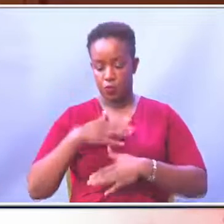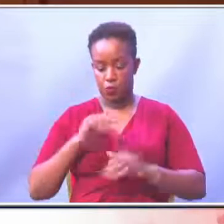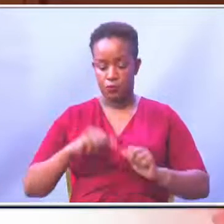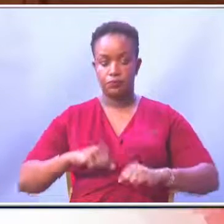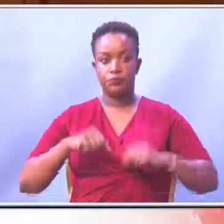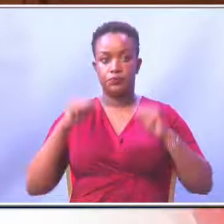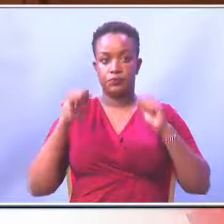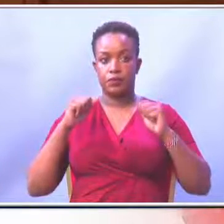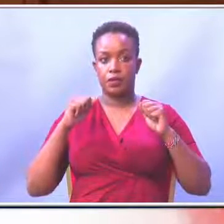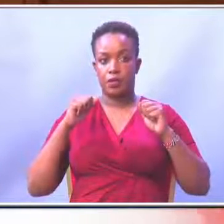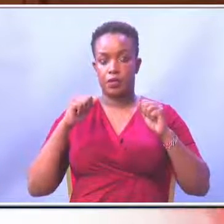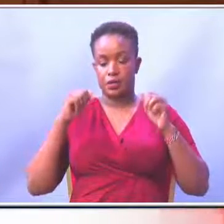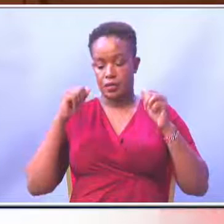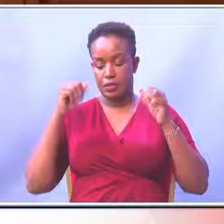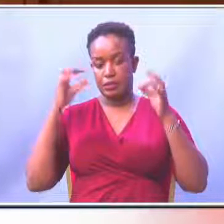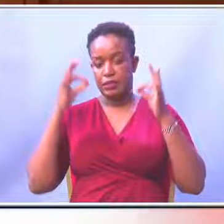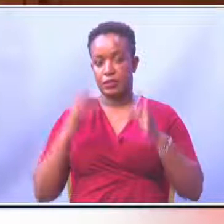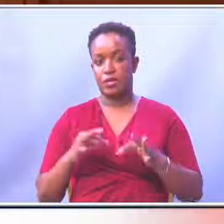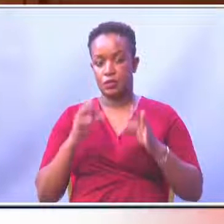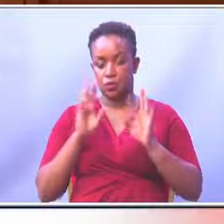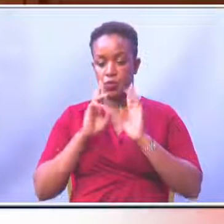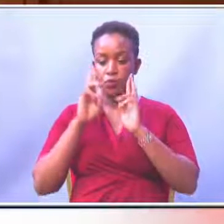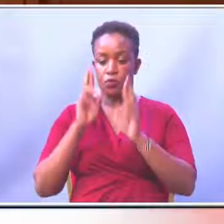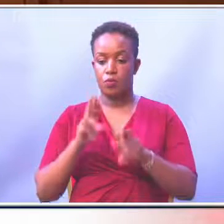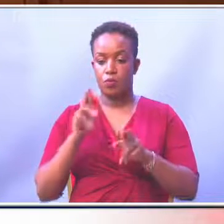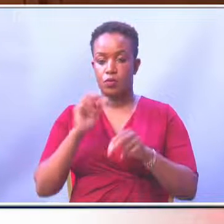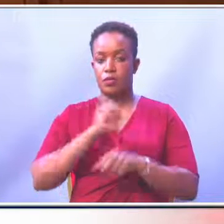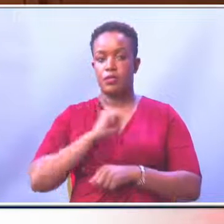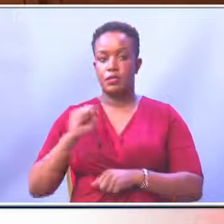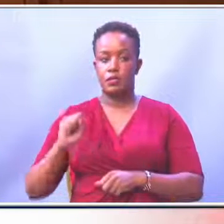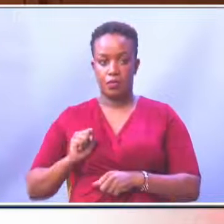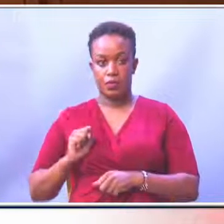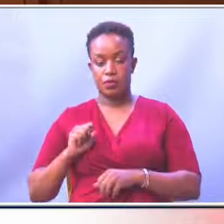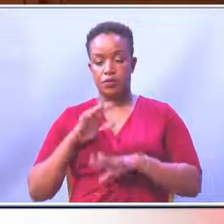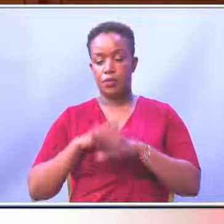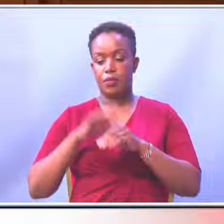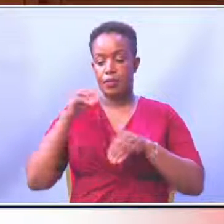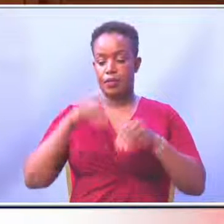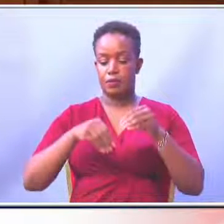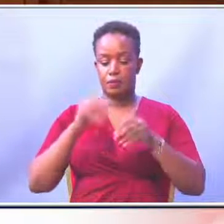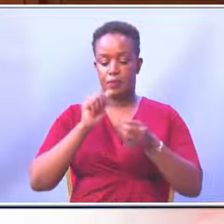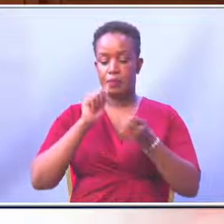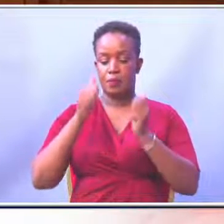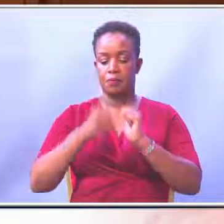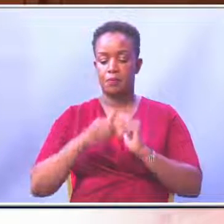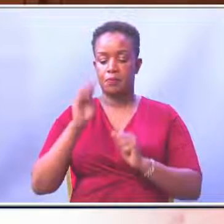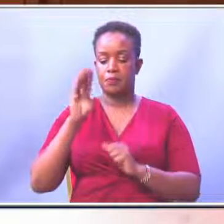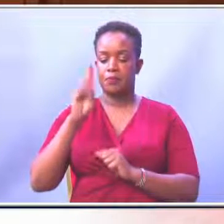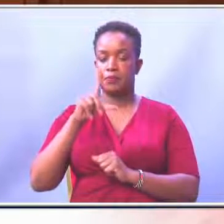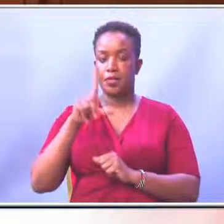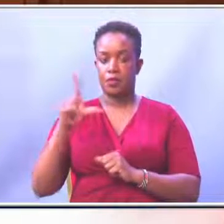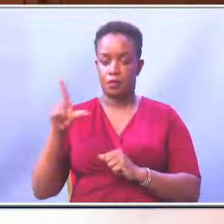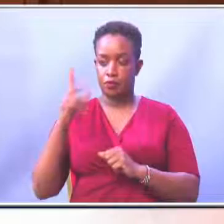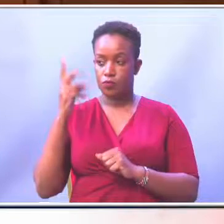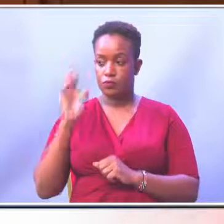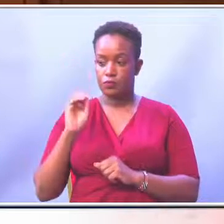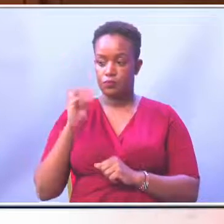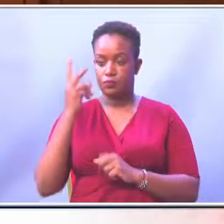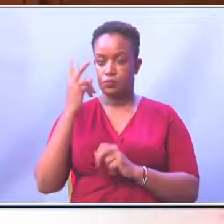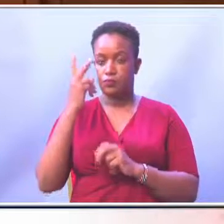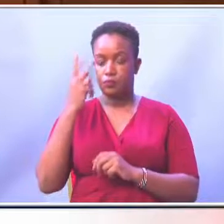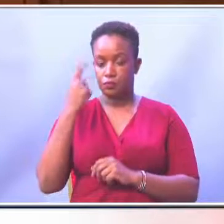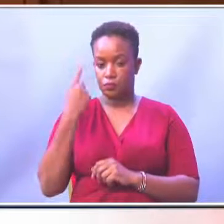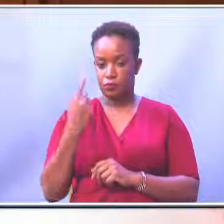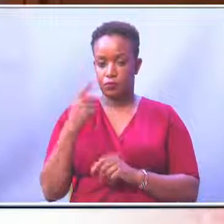I beg to move the committee due report to the Senate's consideration of the Elections Amendment Bill, Senate Bill No. 42 of 2021, and its approval